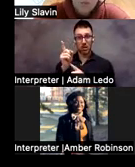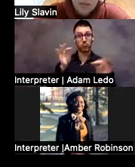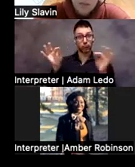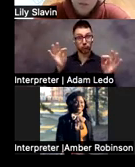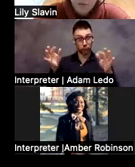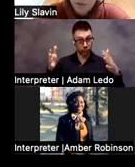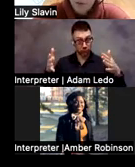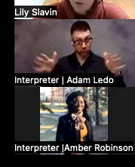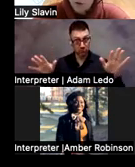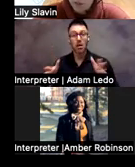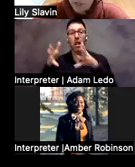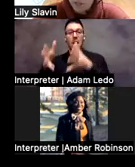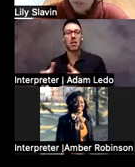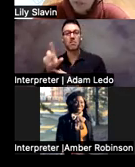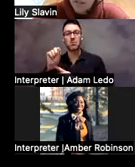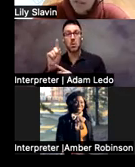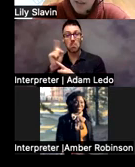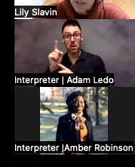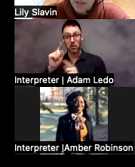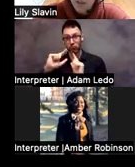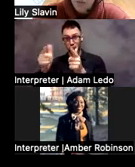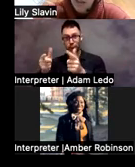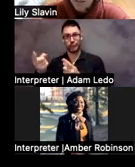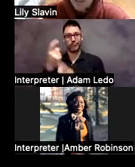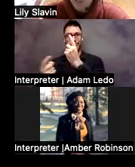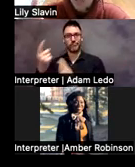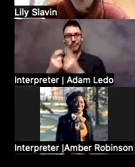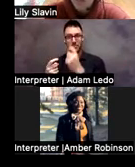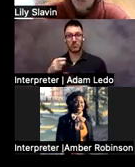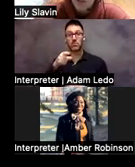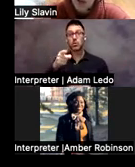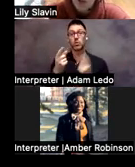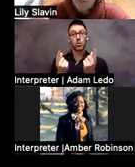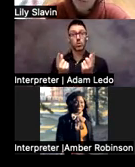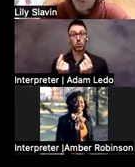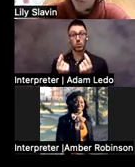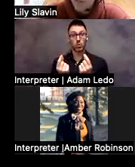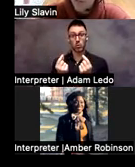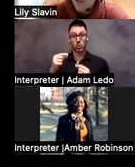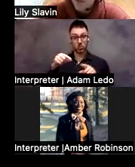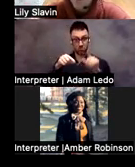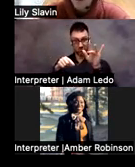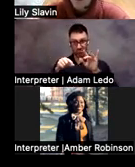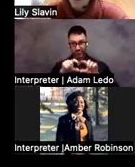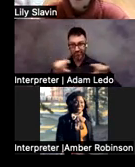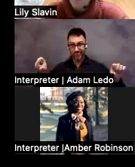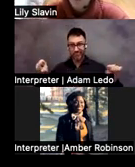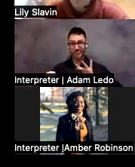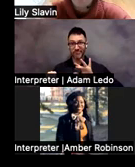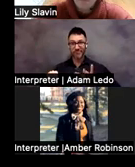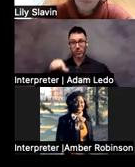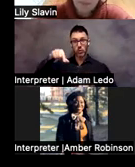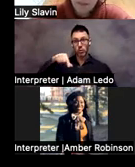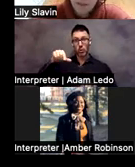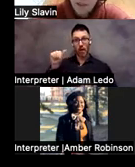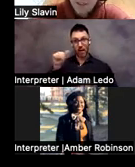So please feel free to put your questions in the Q&A section of Zoom.